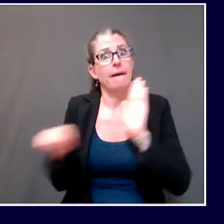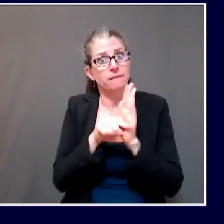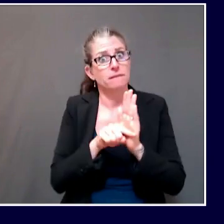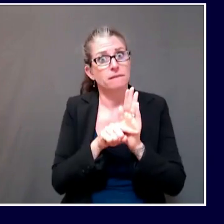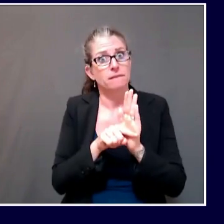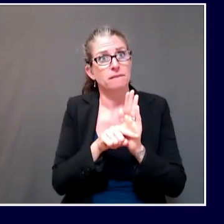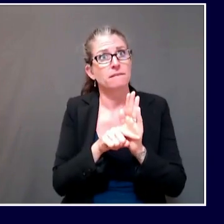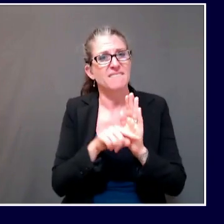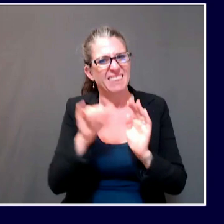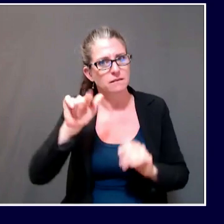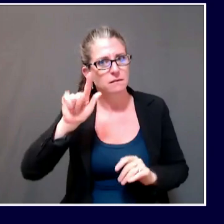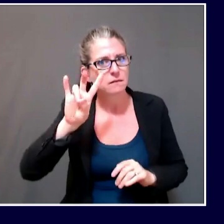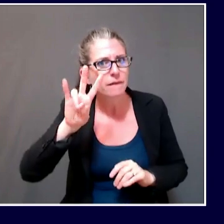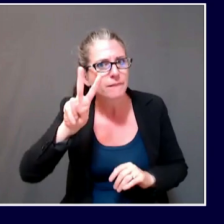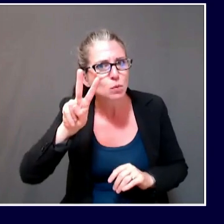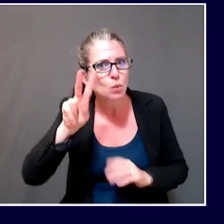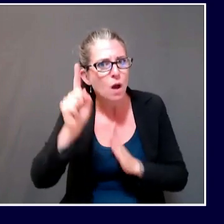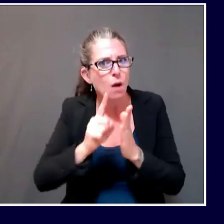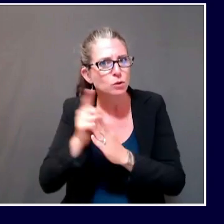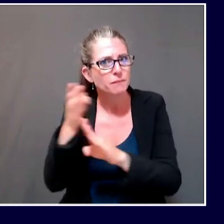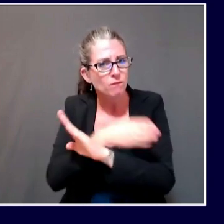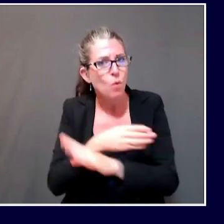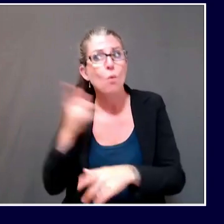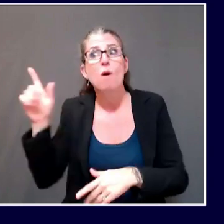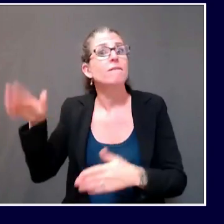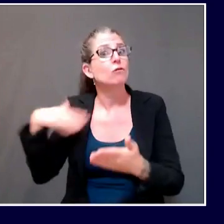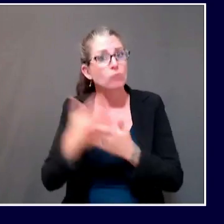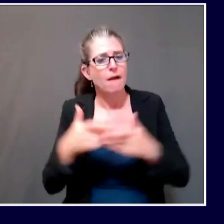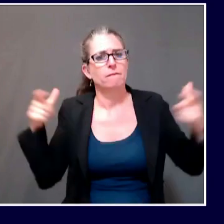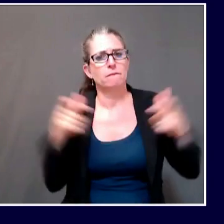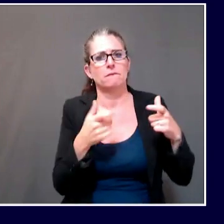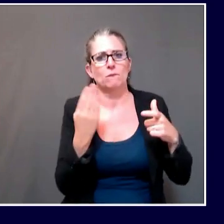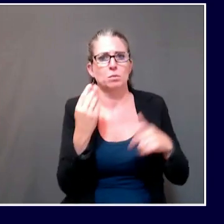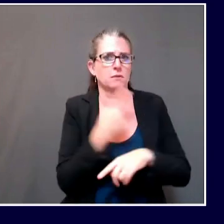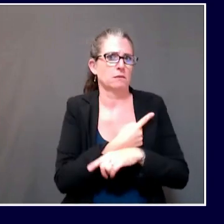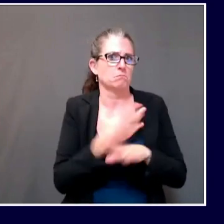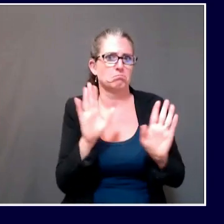arrival, for example, at one of the swab and scent sites that Commissioner Lambrou noted.